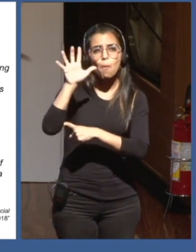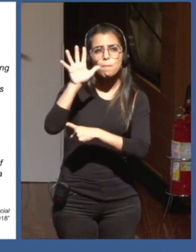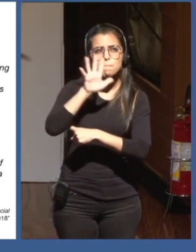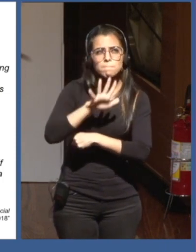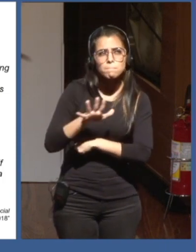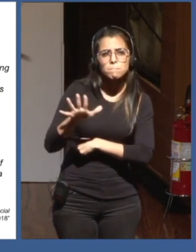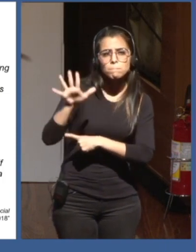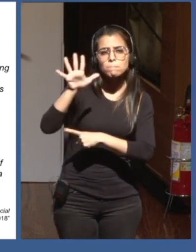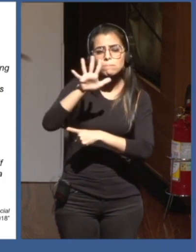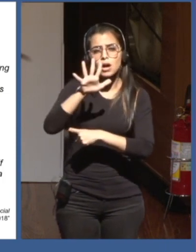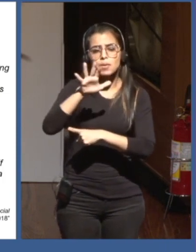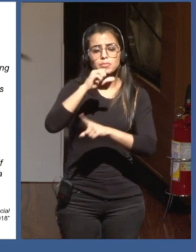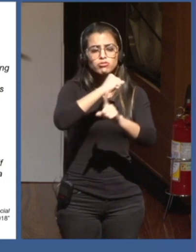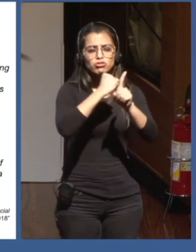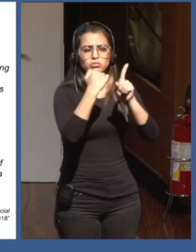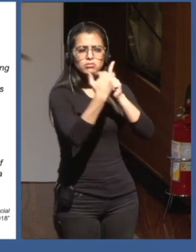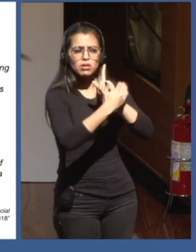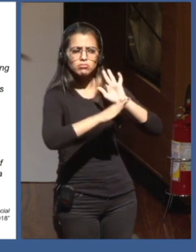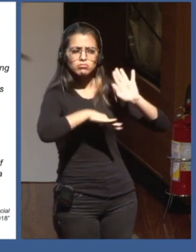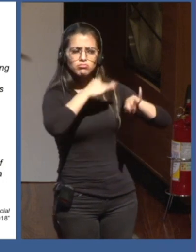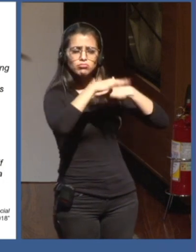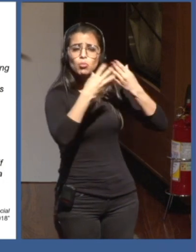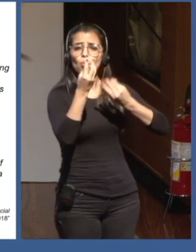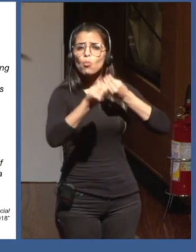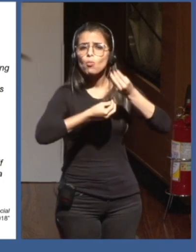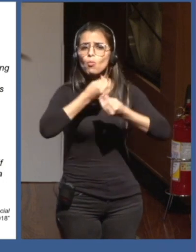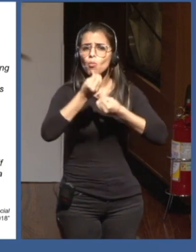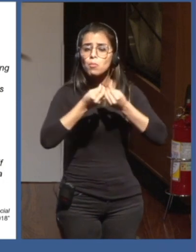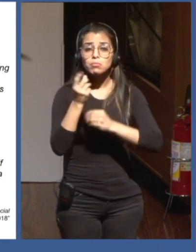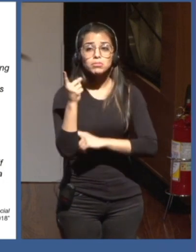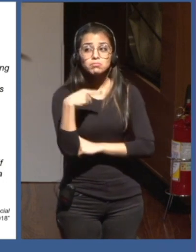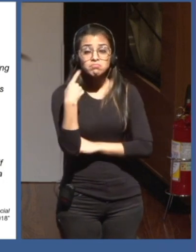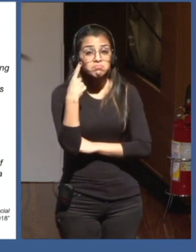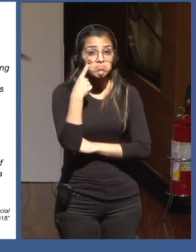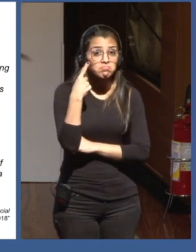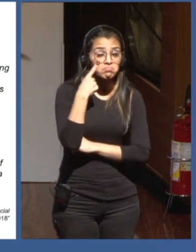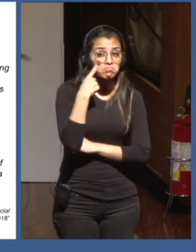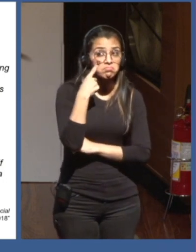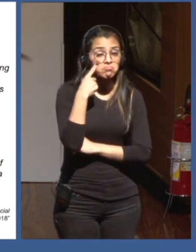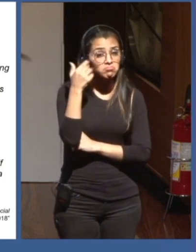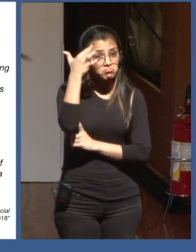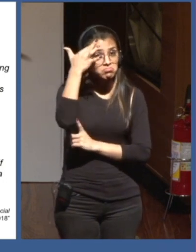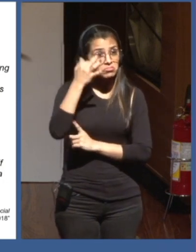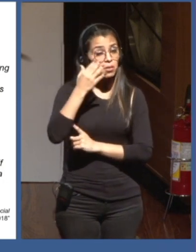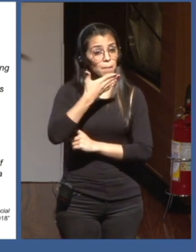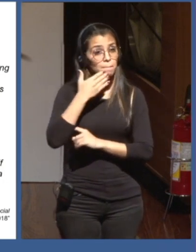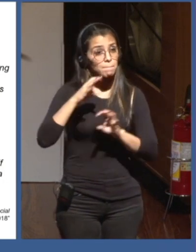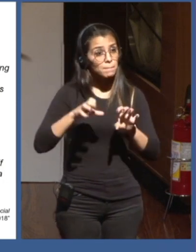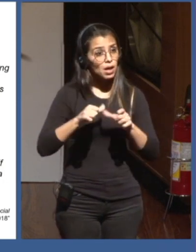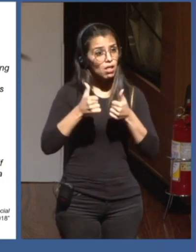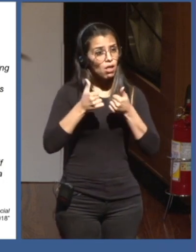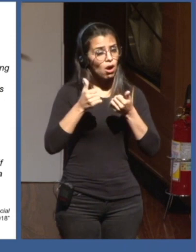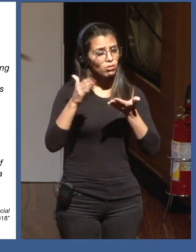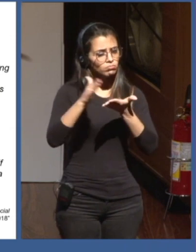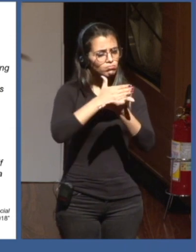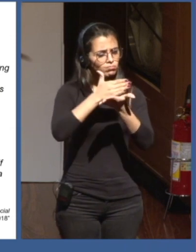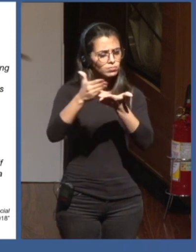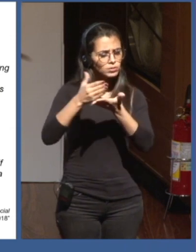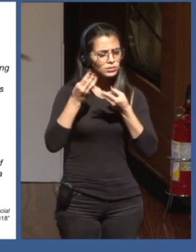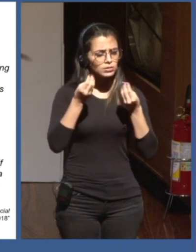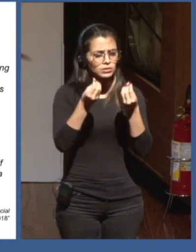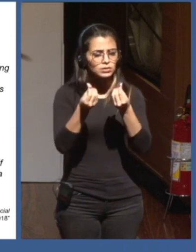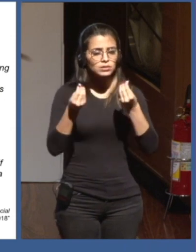able to understand a much more, at much finer levels of complexity, what's happening